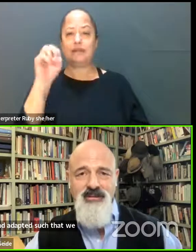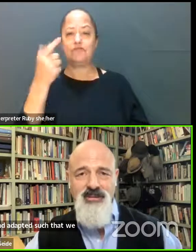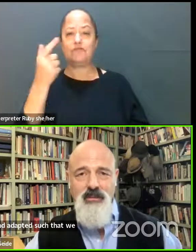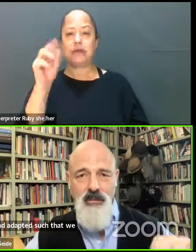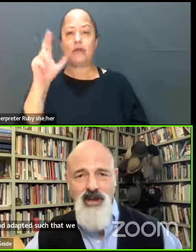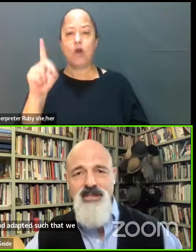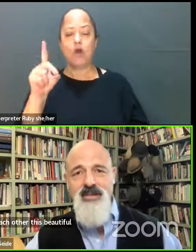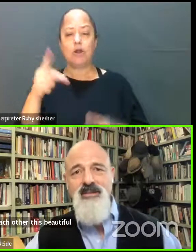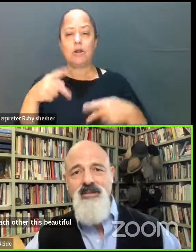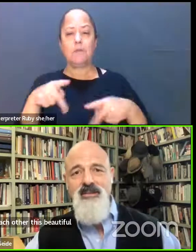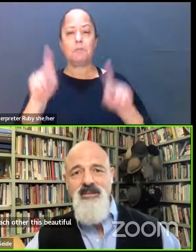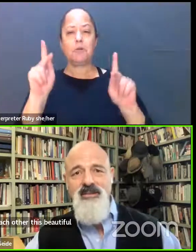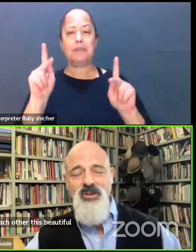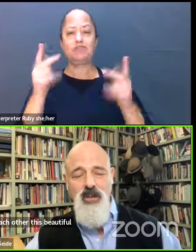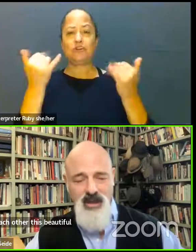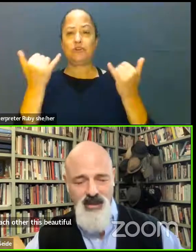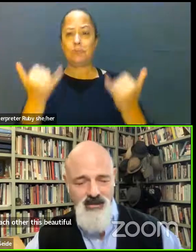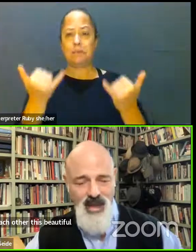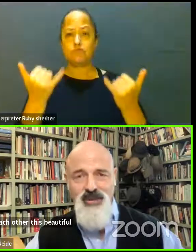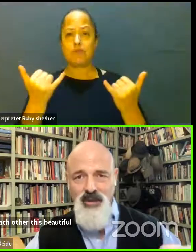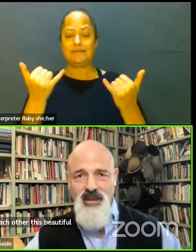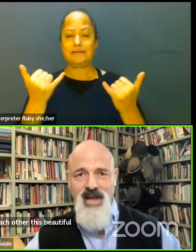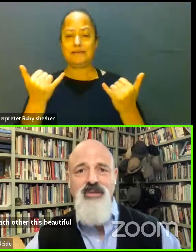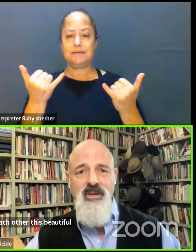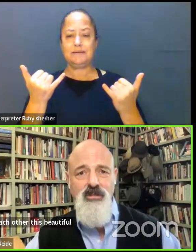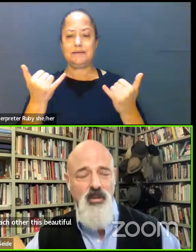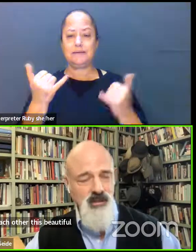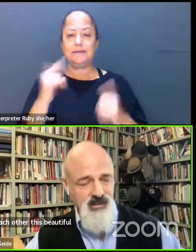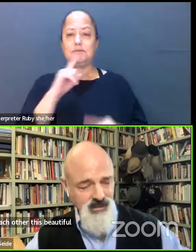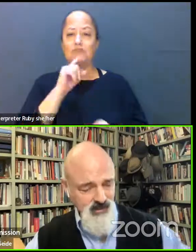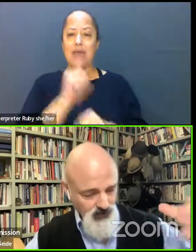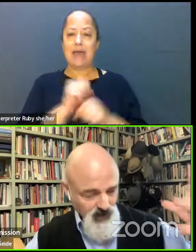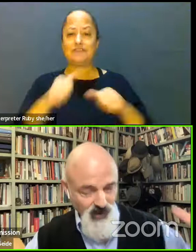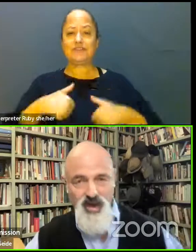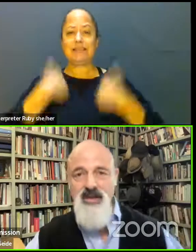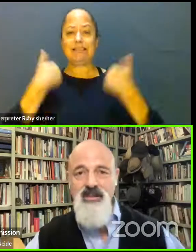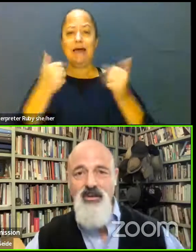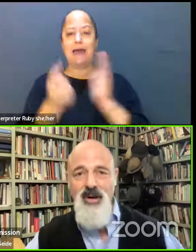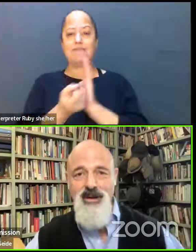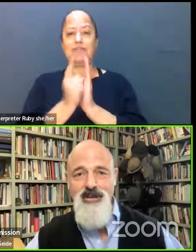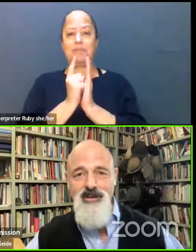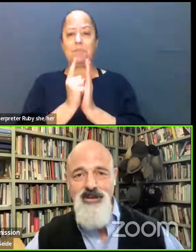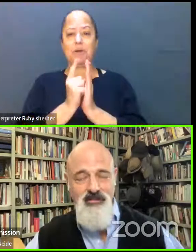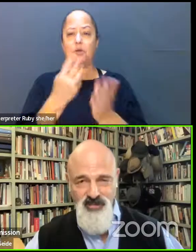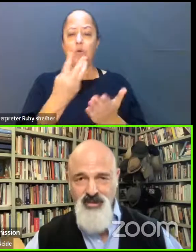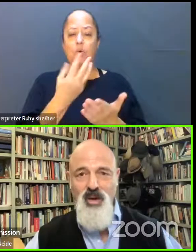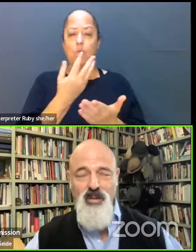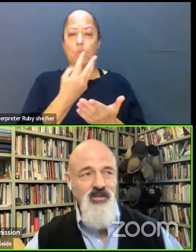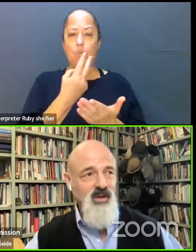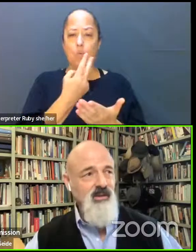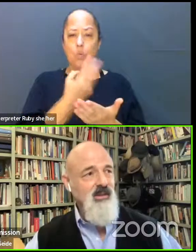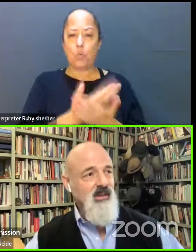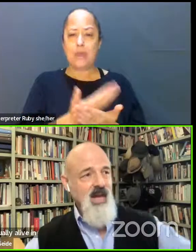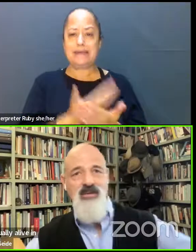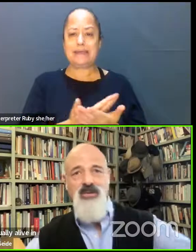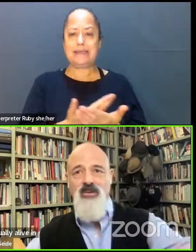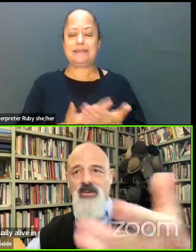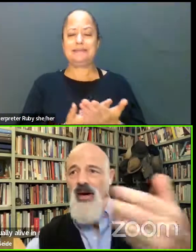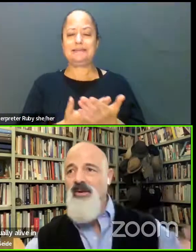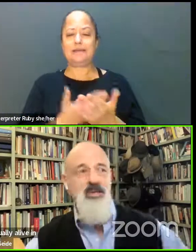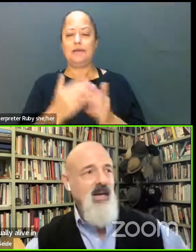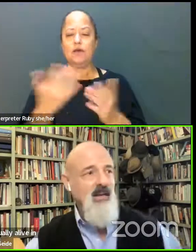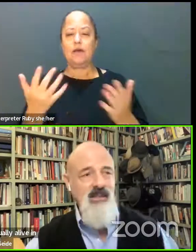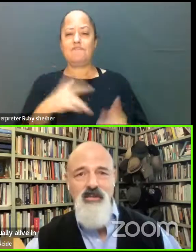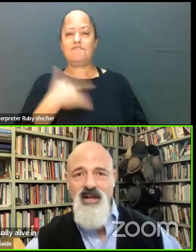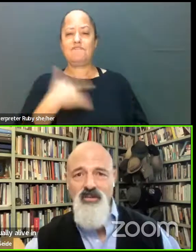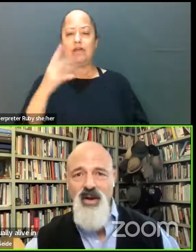to be present, to be actually alive in this moment, to bear witness to what it is, to feel the way we feel and to